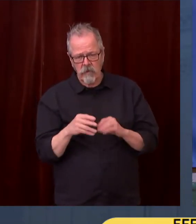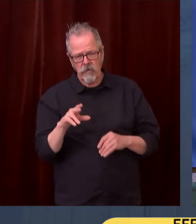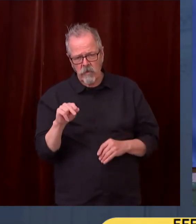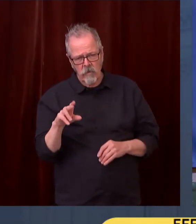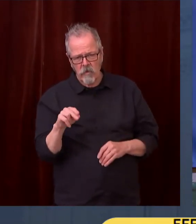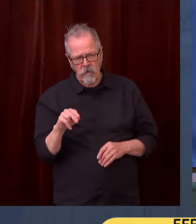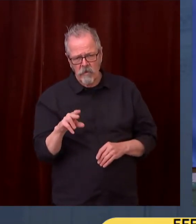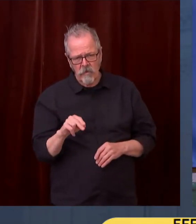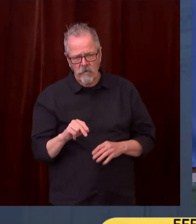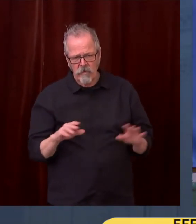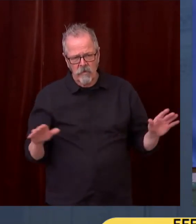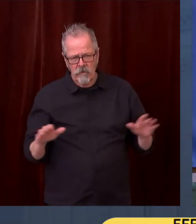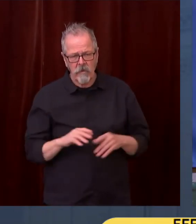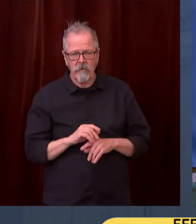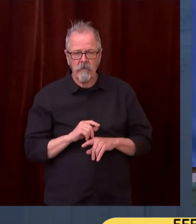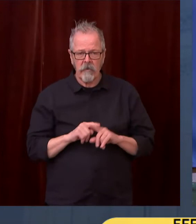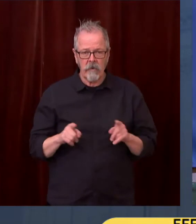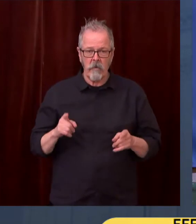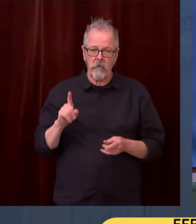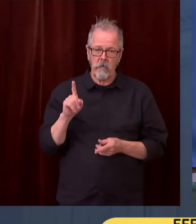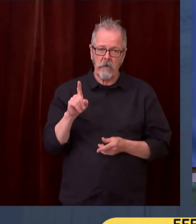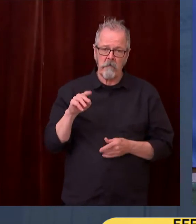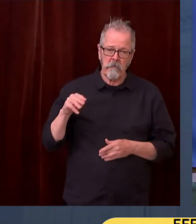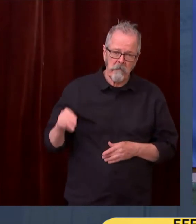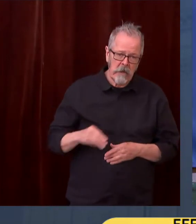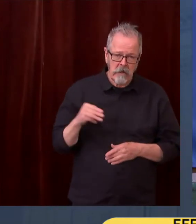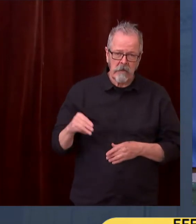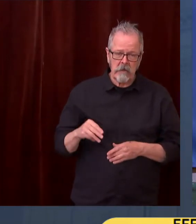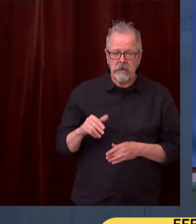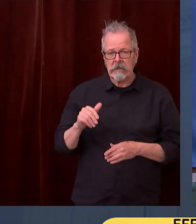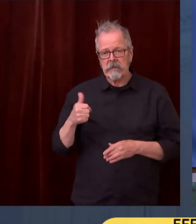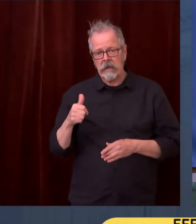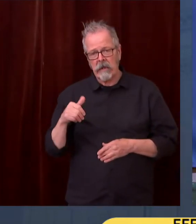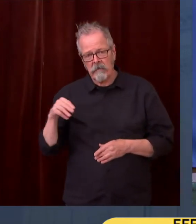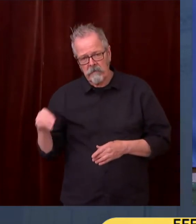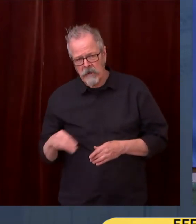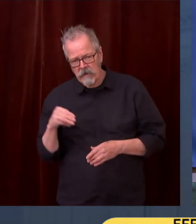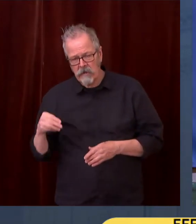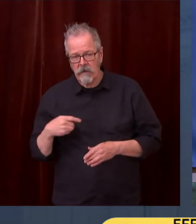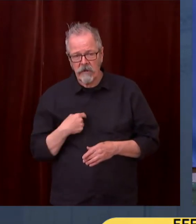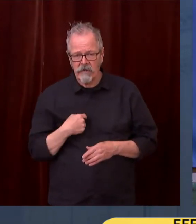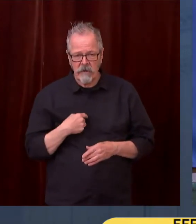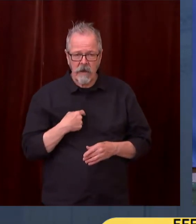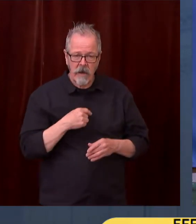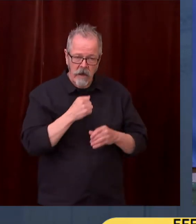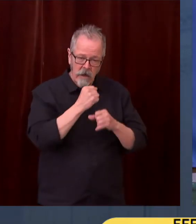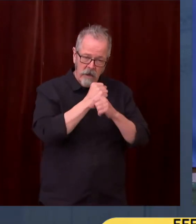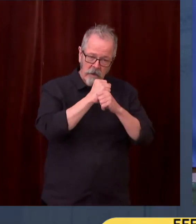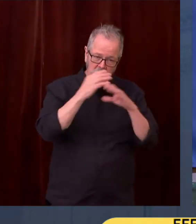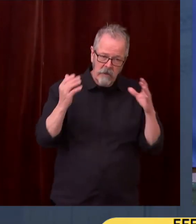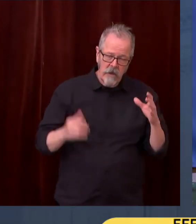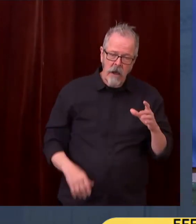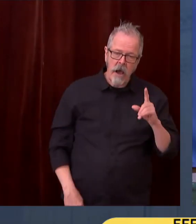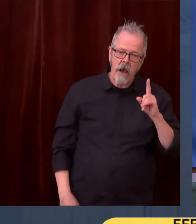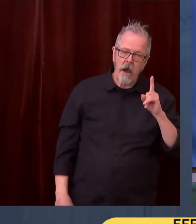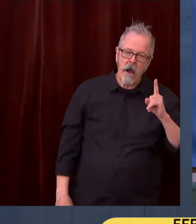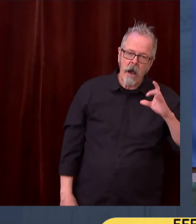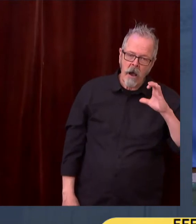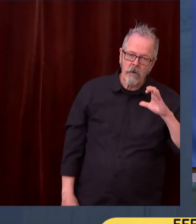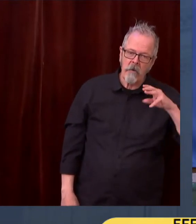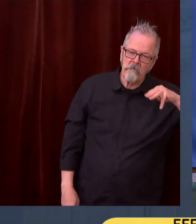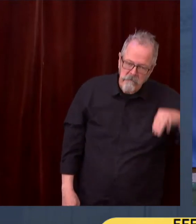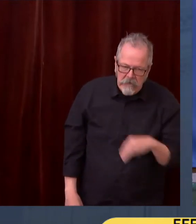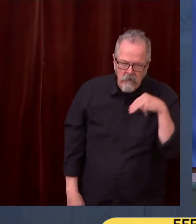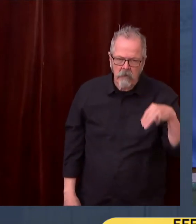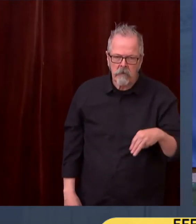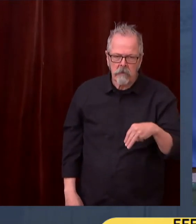depth. And I think the public is demanding and calling for a more urgent action. So I'm not putting a